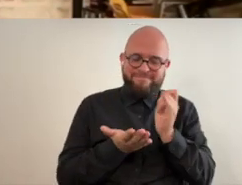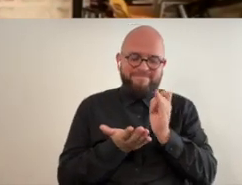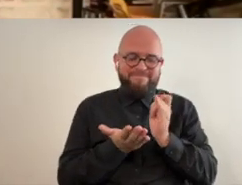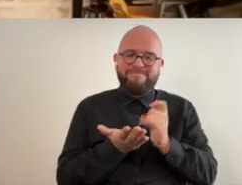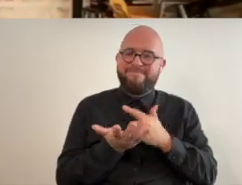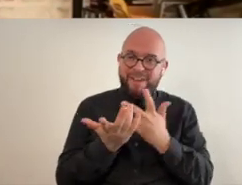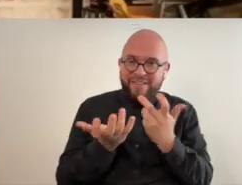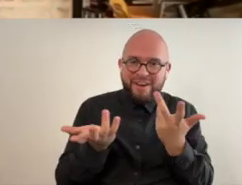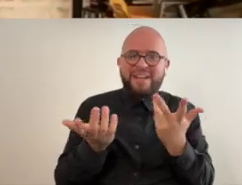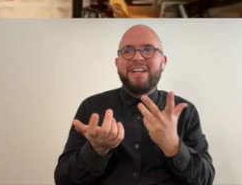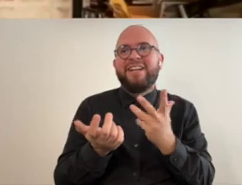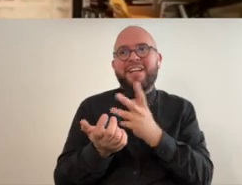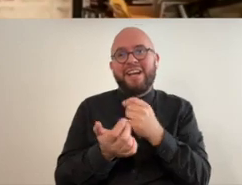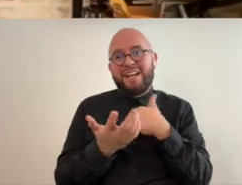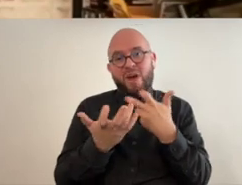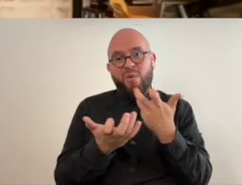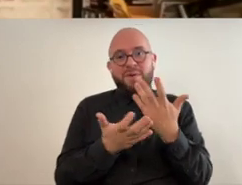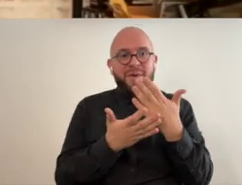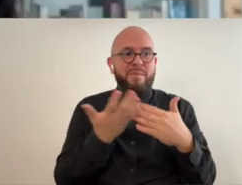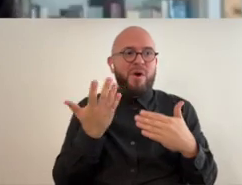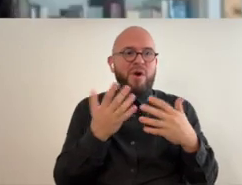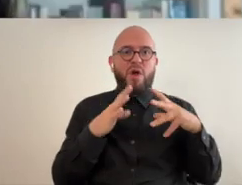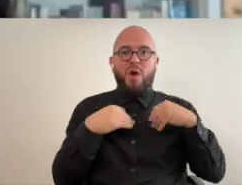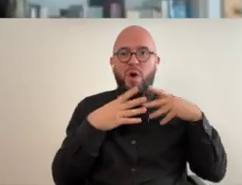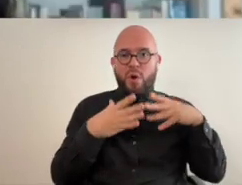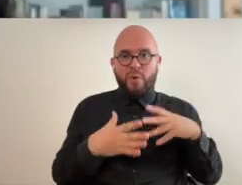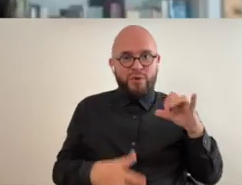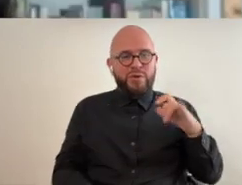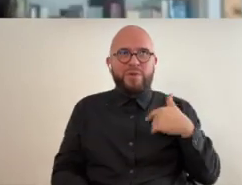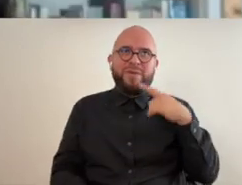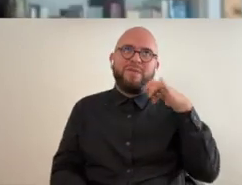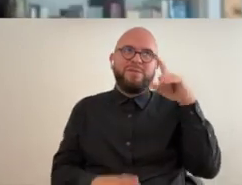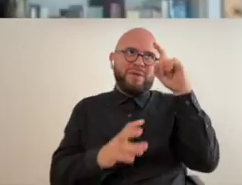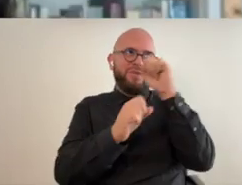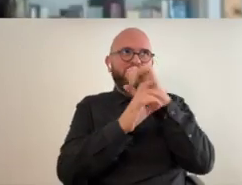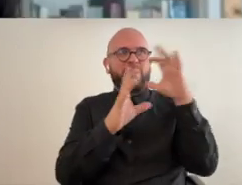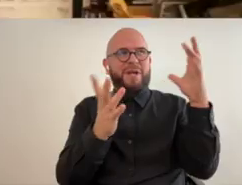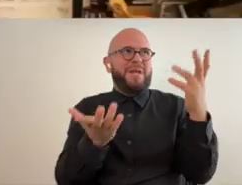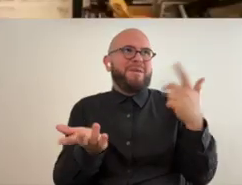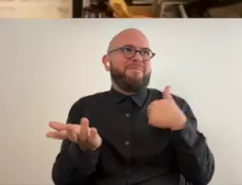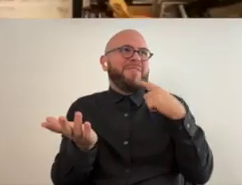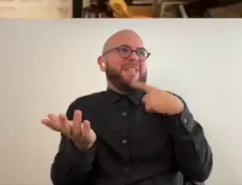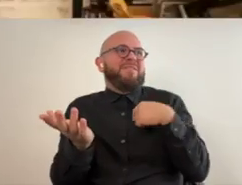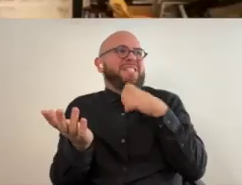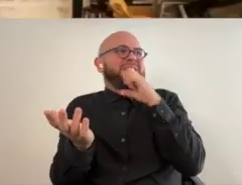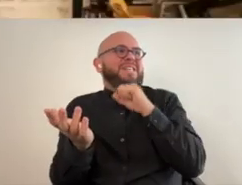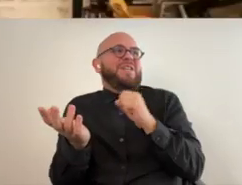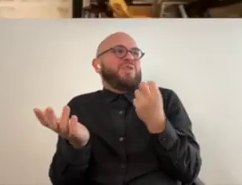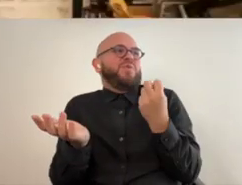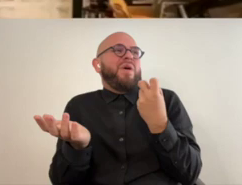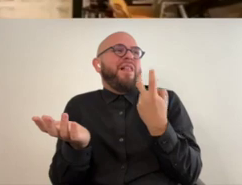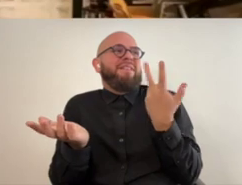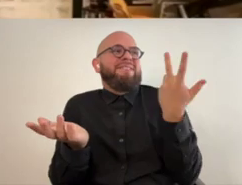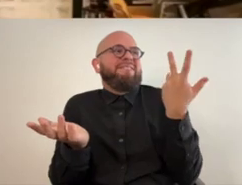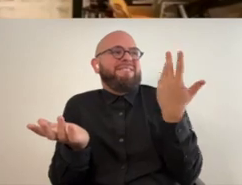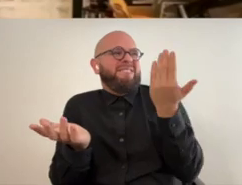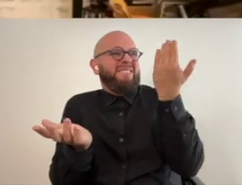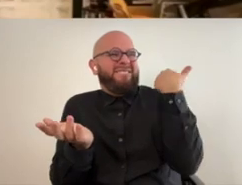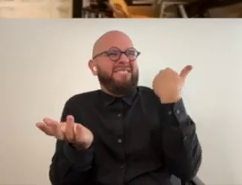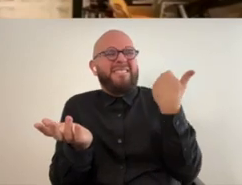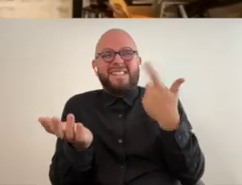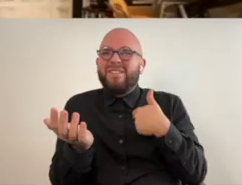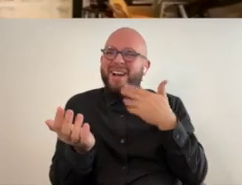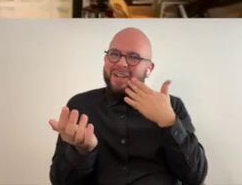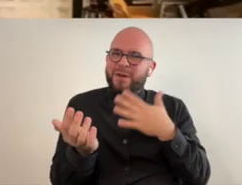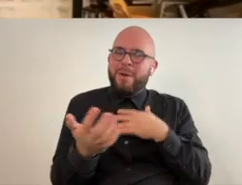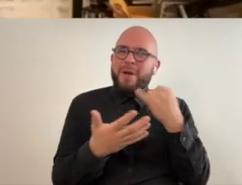part owner or something so that was it was i think 12 when i did that so i have always known that somewhere